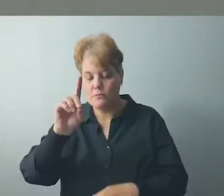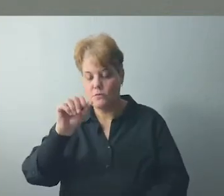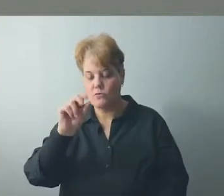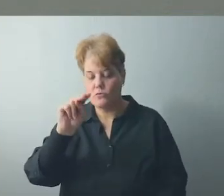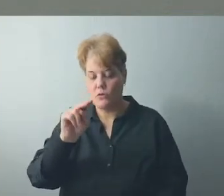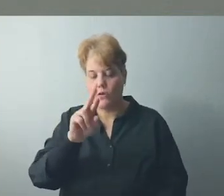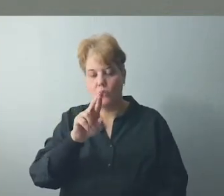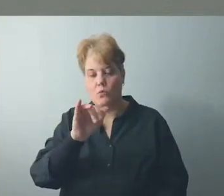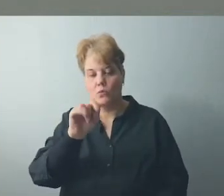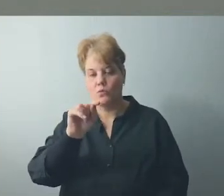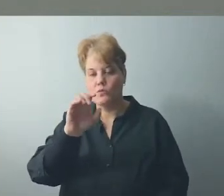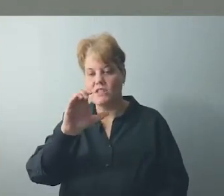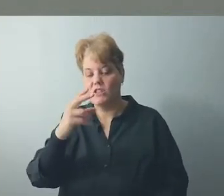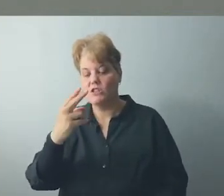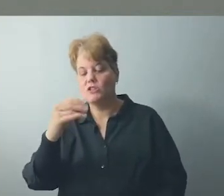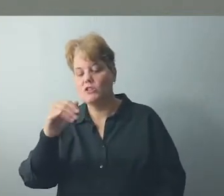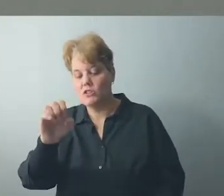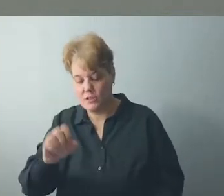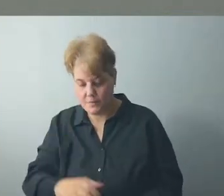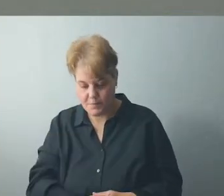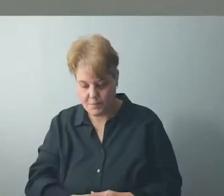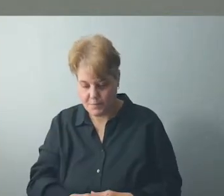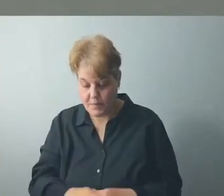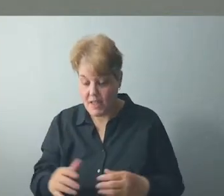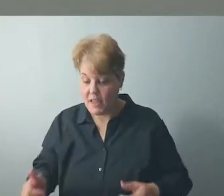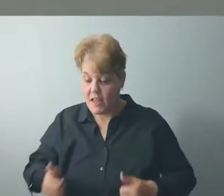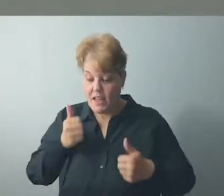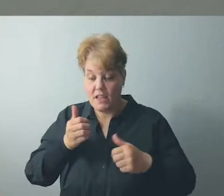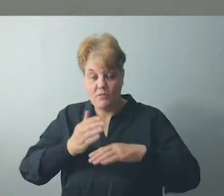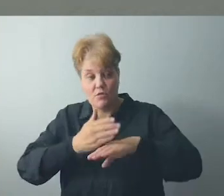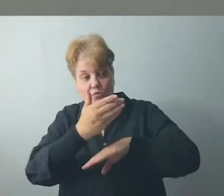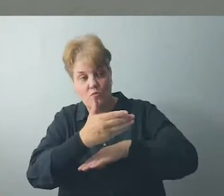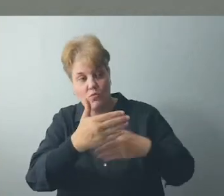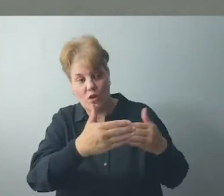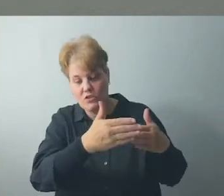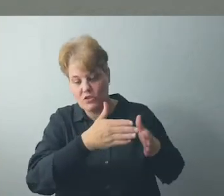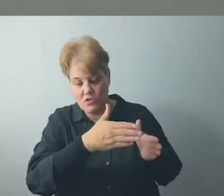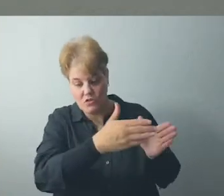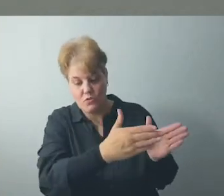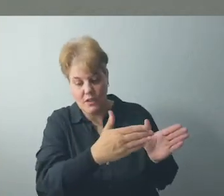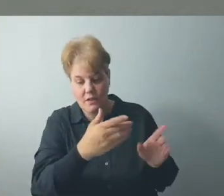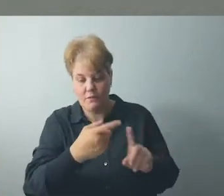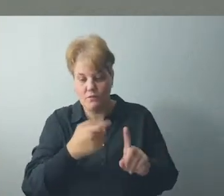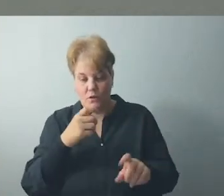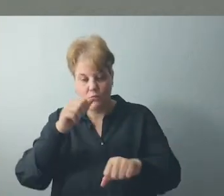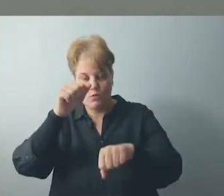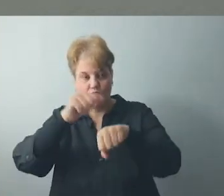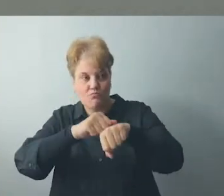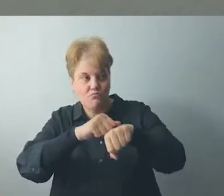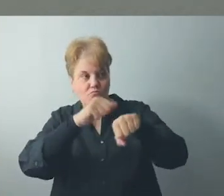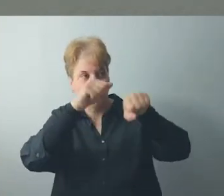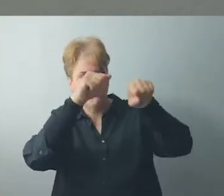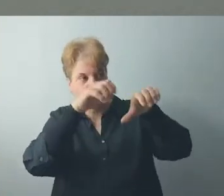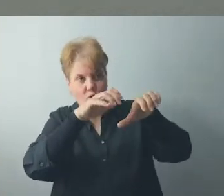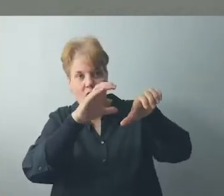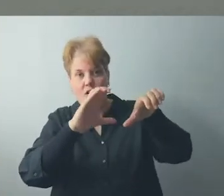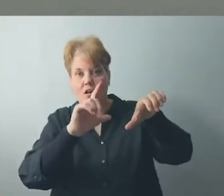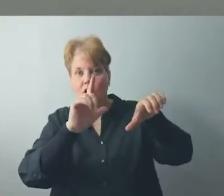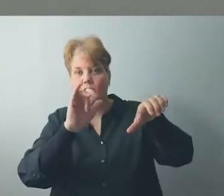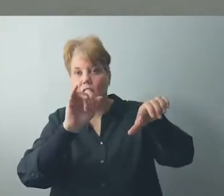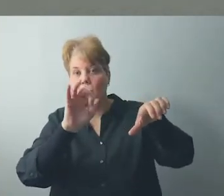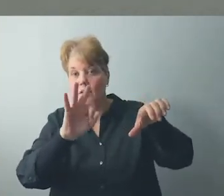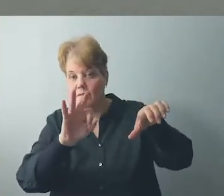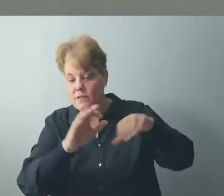Harbor. The place is called The Gap. While this rock cliff is famous for its views, it's also